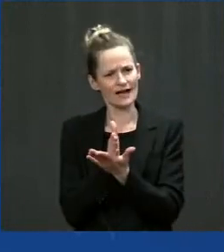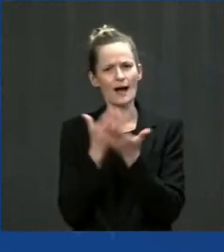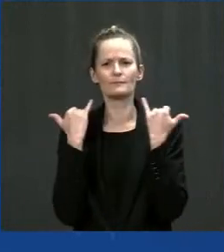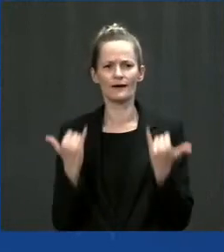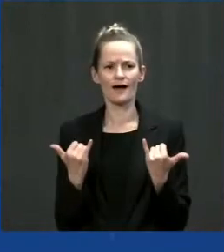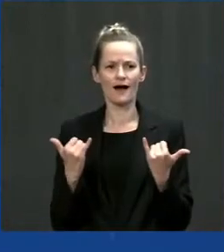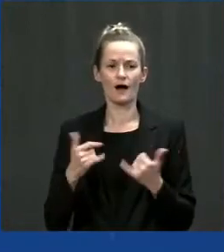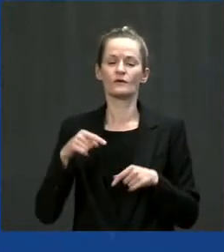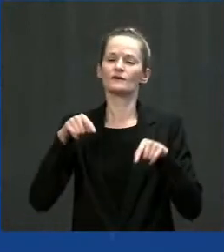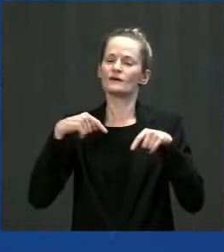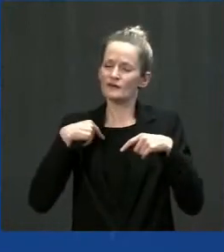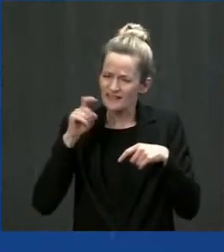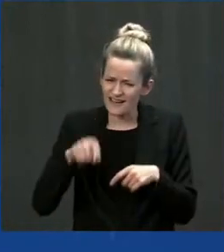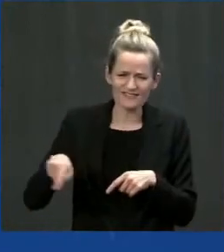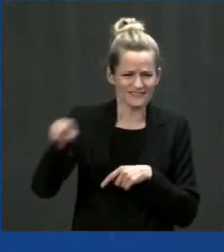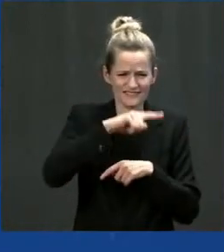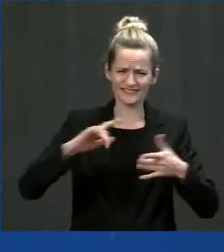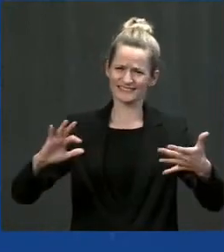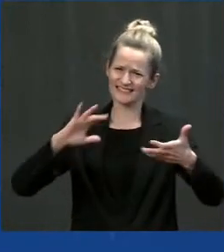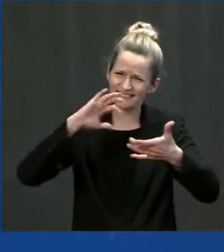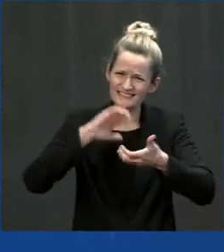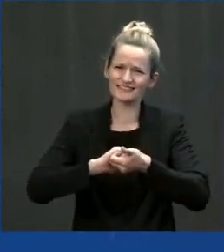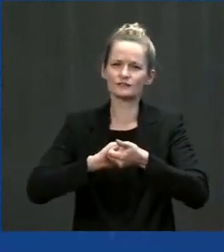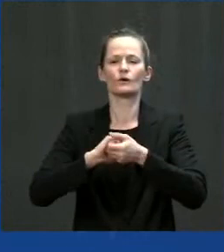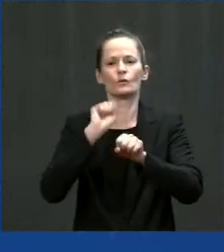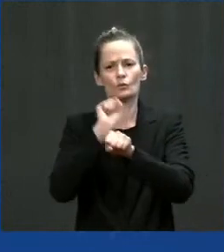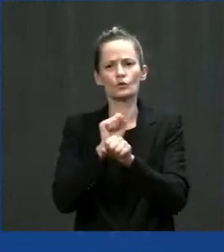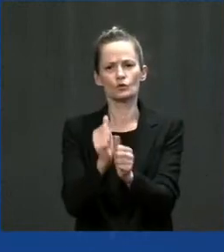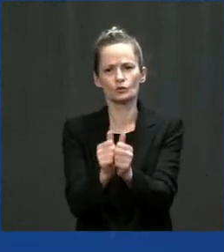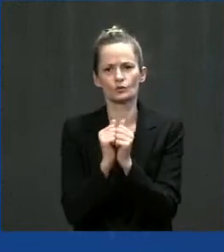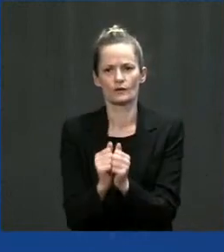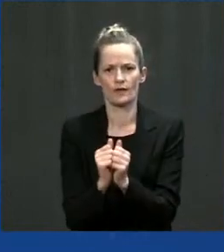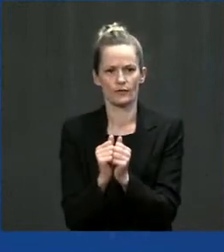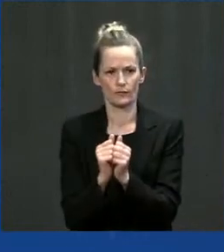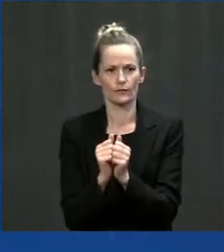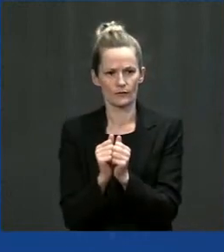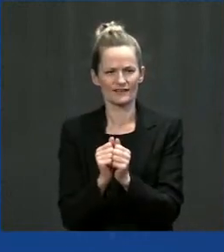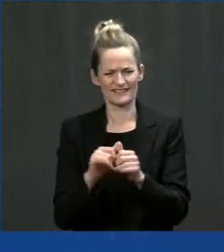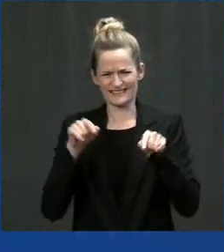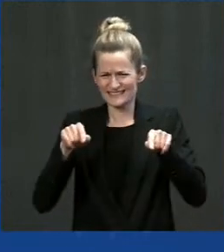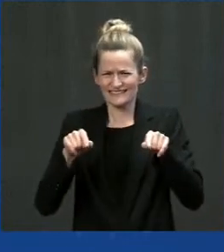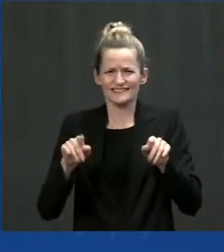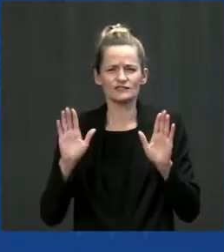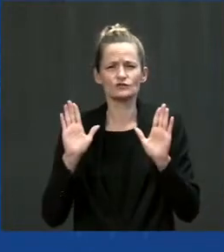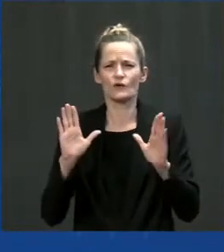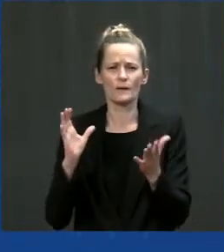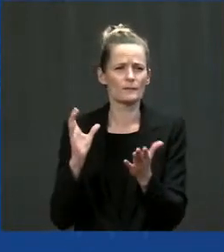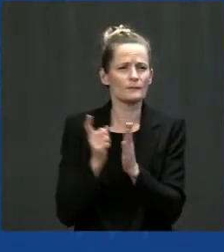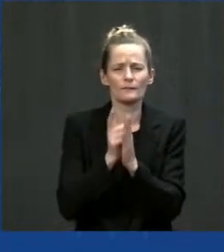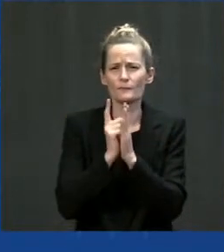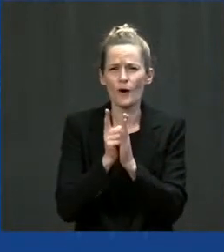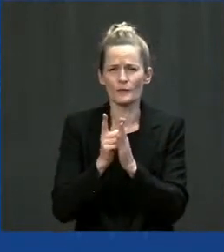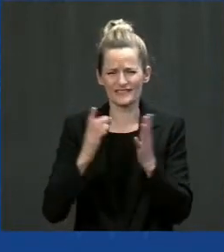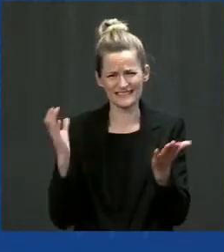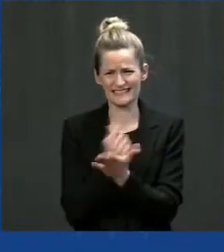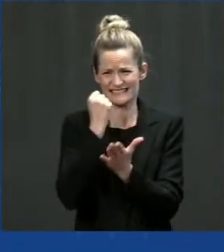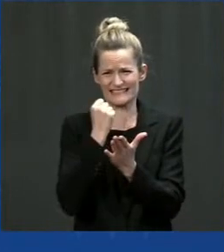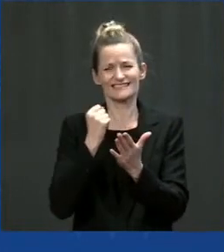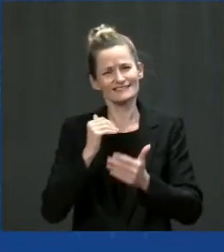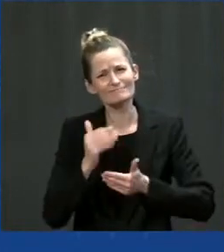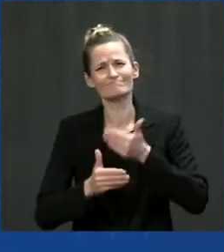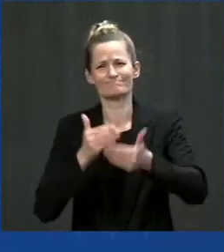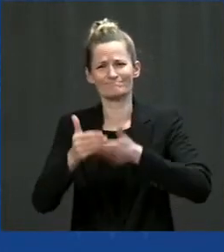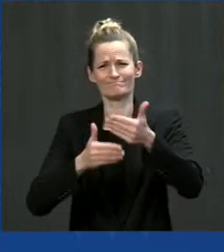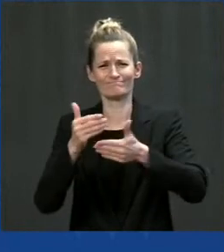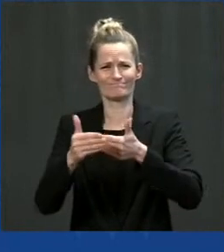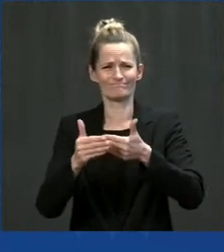time because now is the moment to build our on our momentum. Folks, we've added more than four million